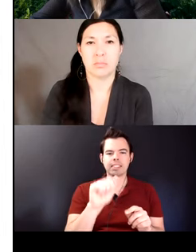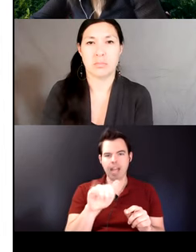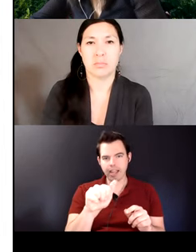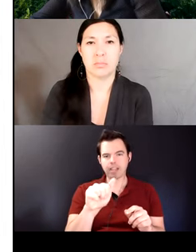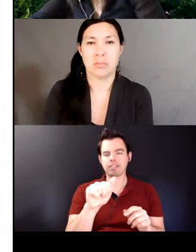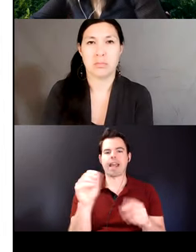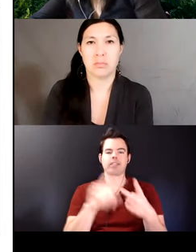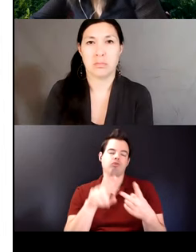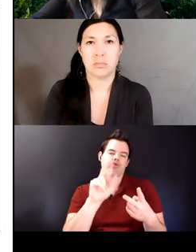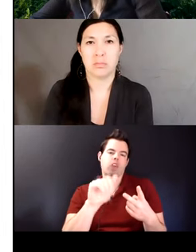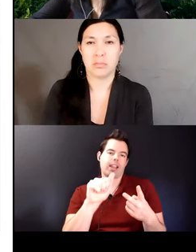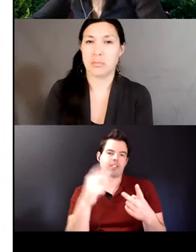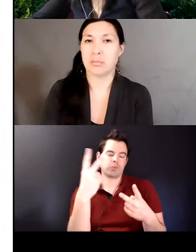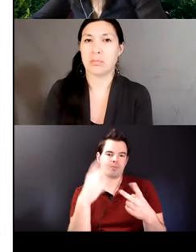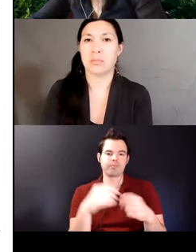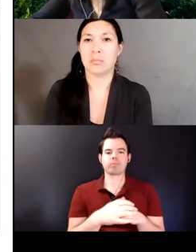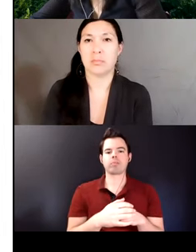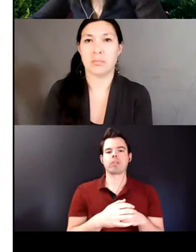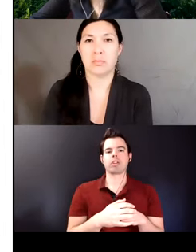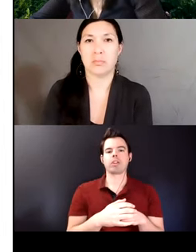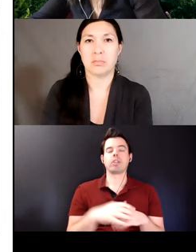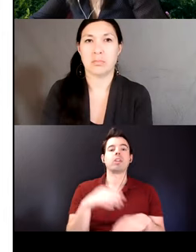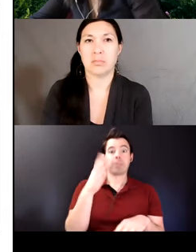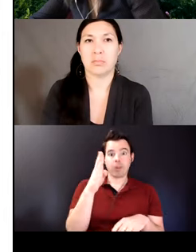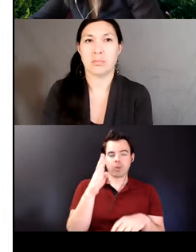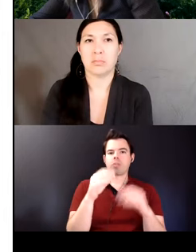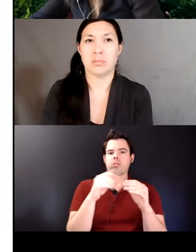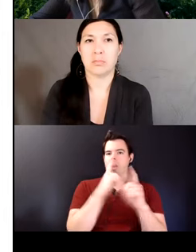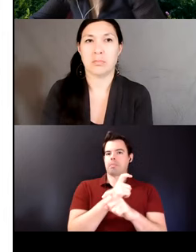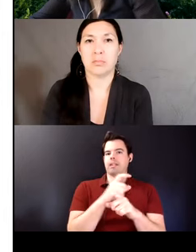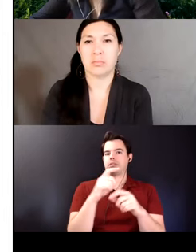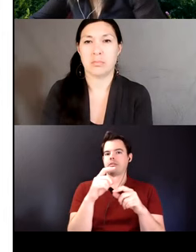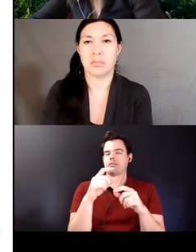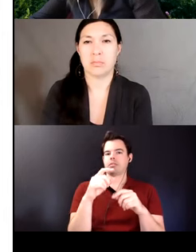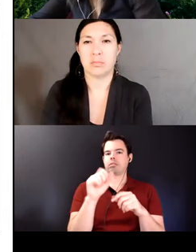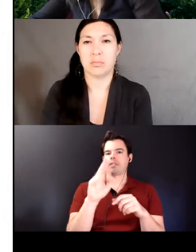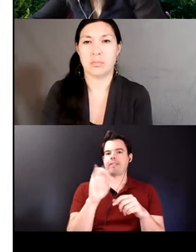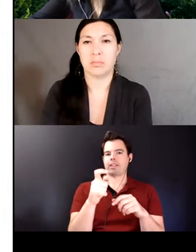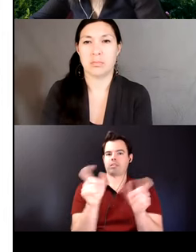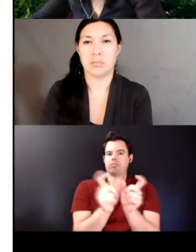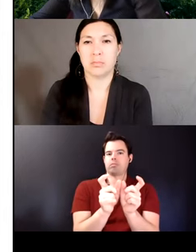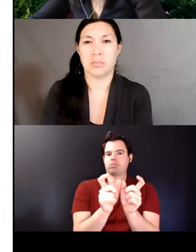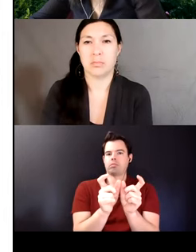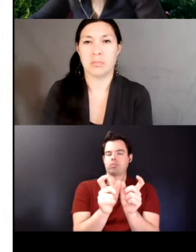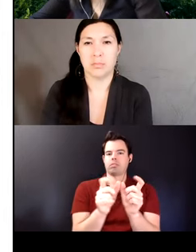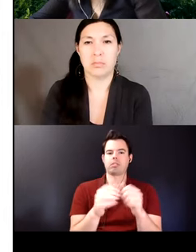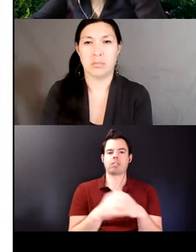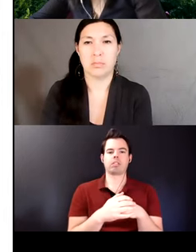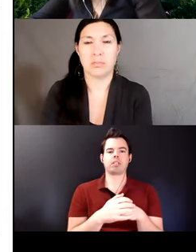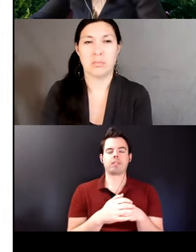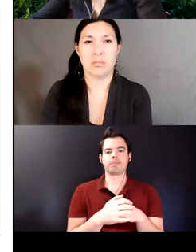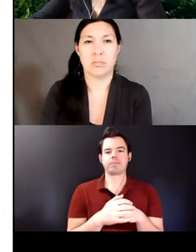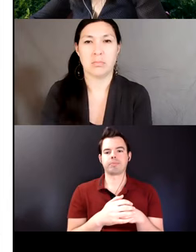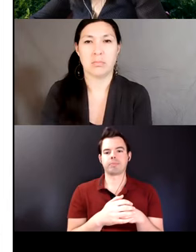compositional meanings when they co-occur with another simplex suffix or with a complex suffix whereas complex